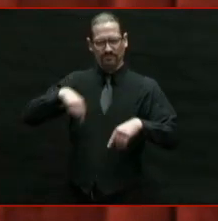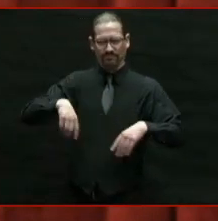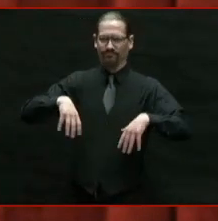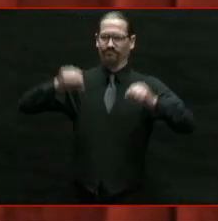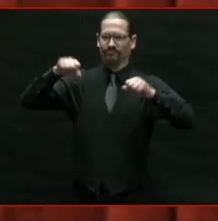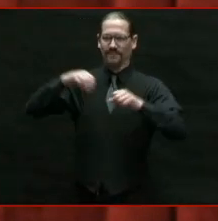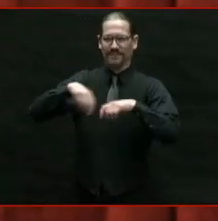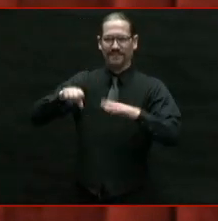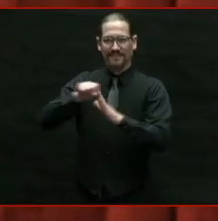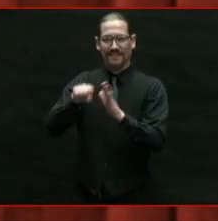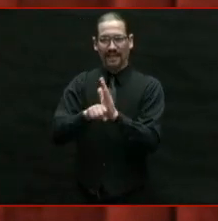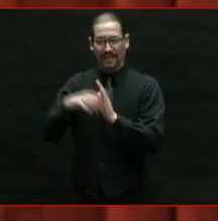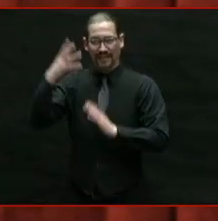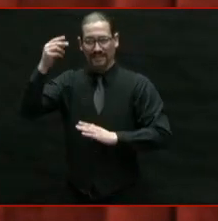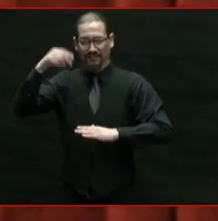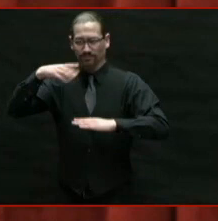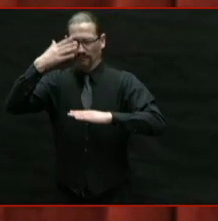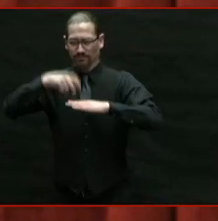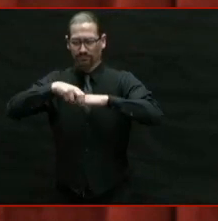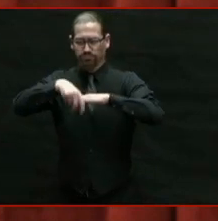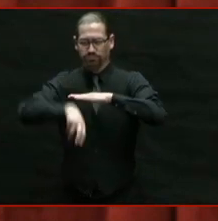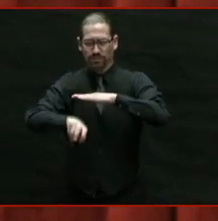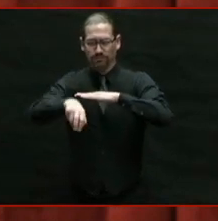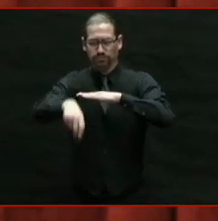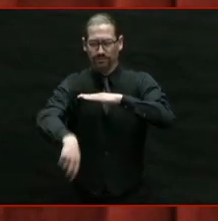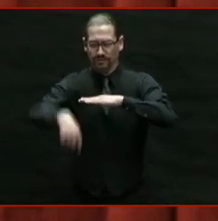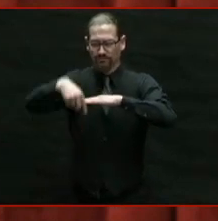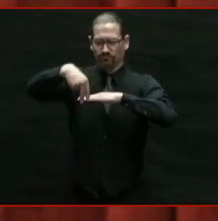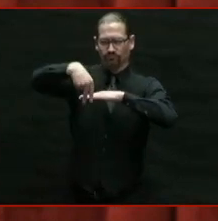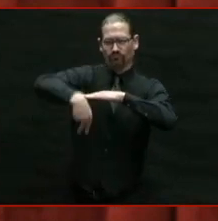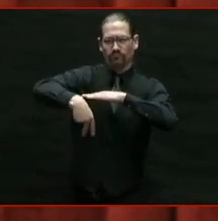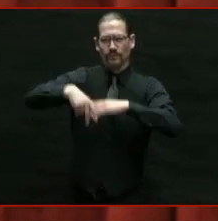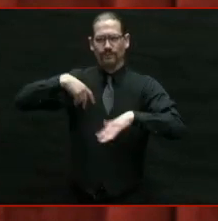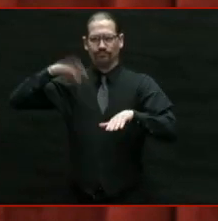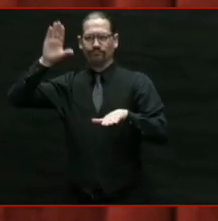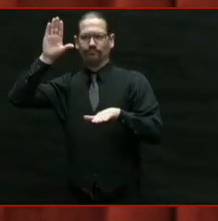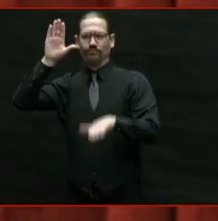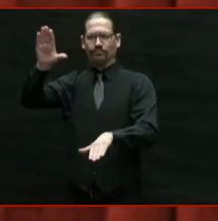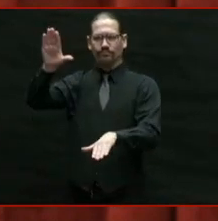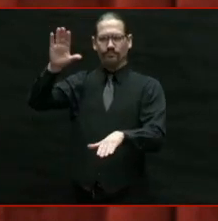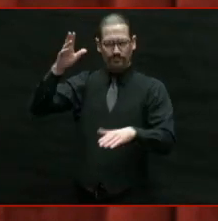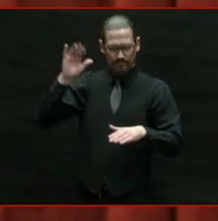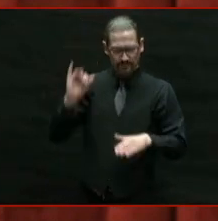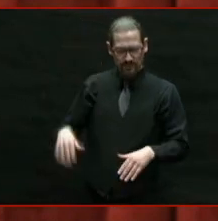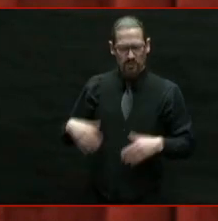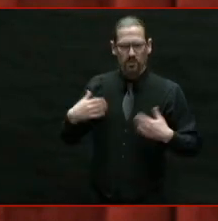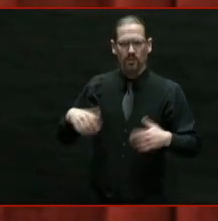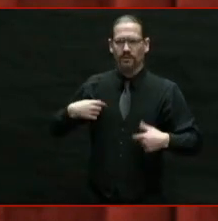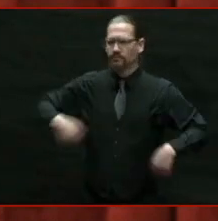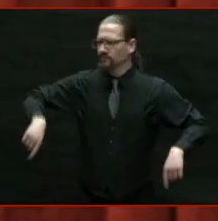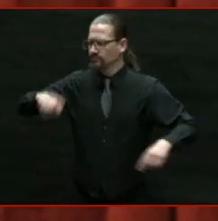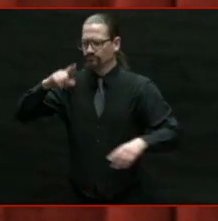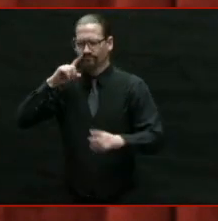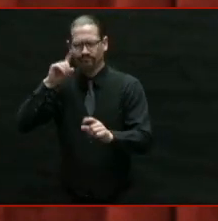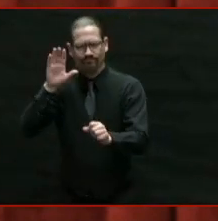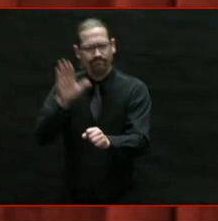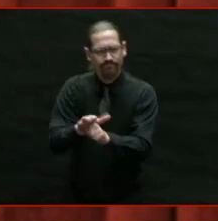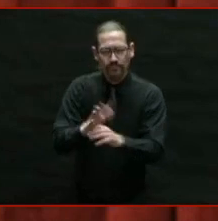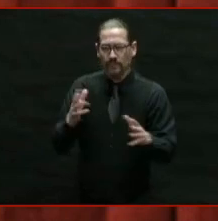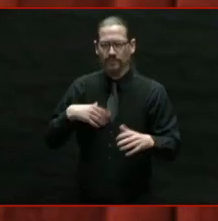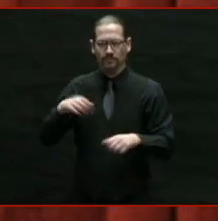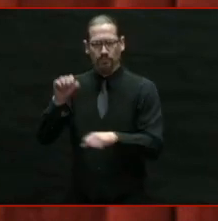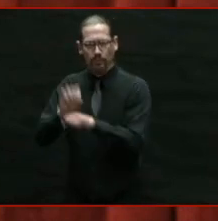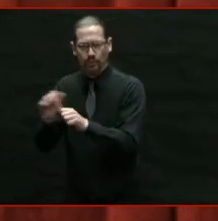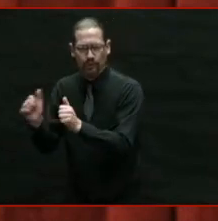And I vowed to you, at that time, that together, we were going to ignite